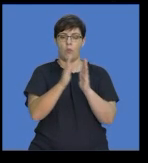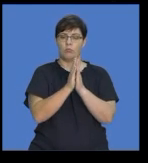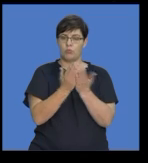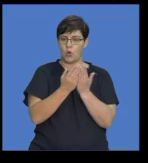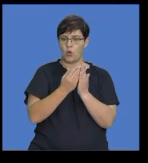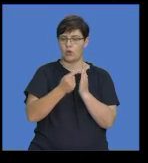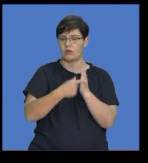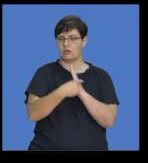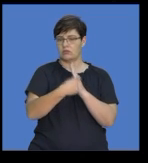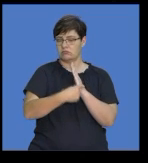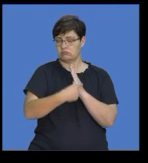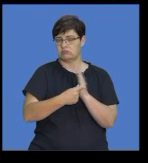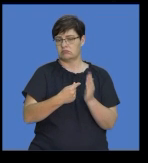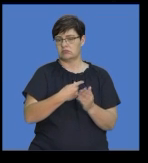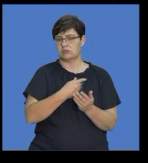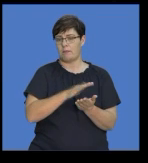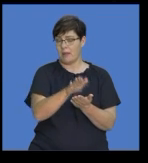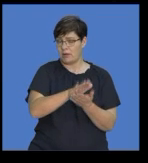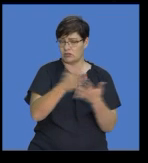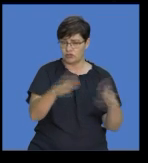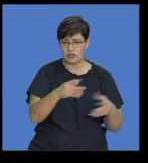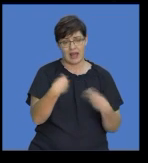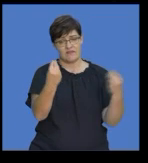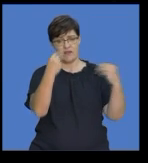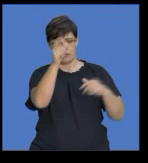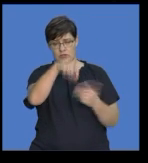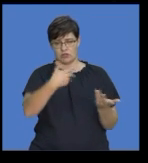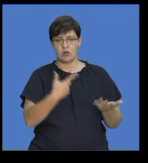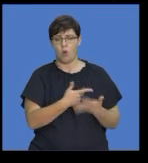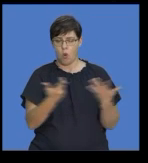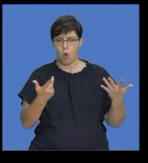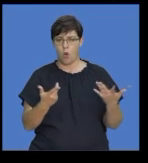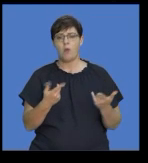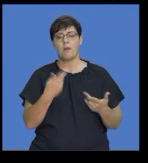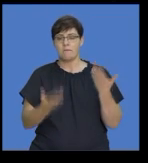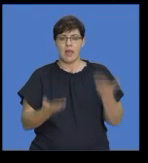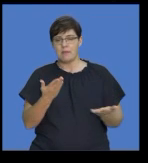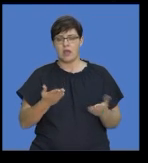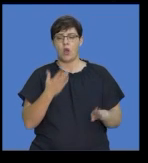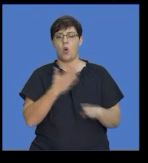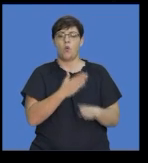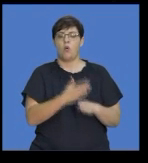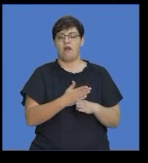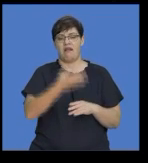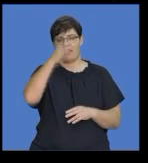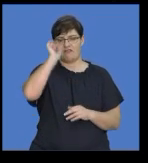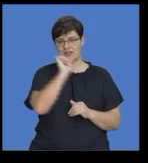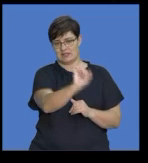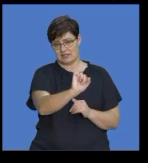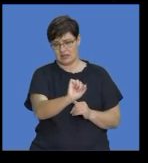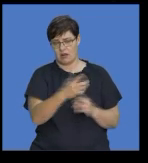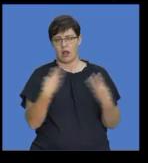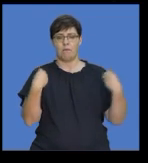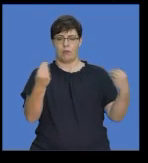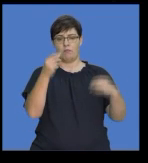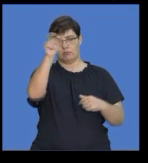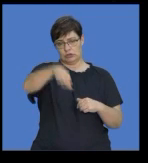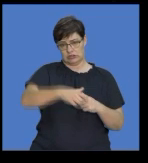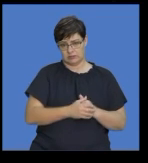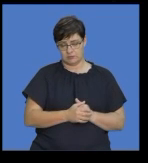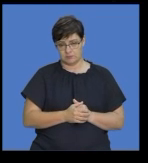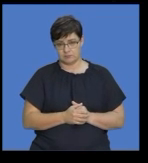Somebody famous. Okay. And whole public office. Somebody that you knew that was obviously a very popular person.